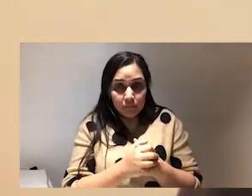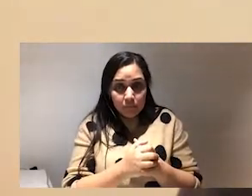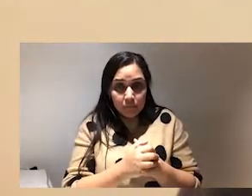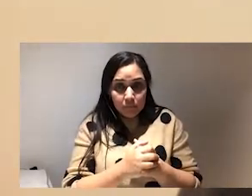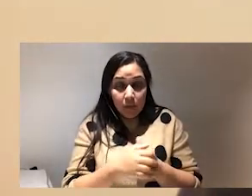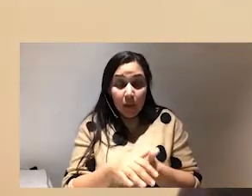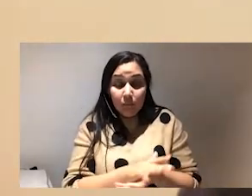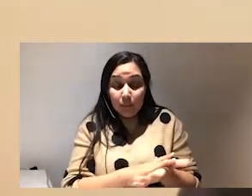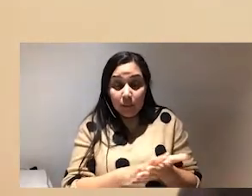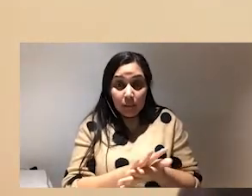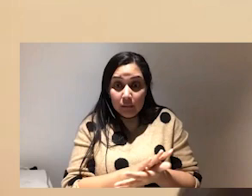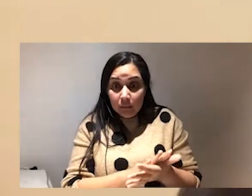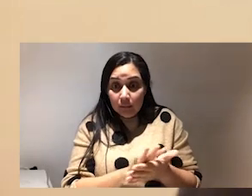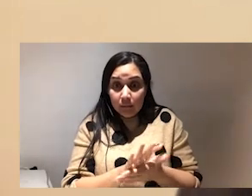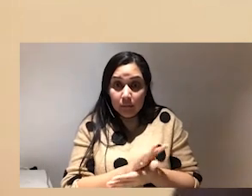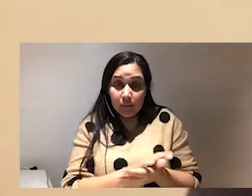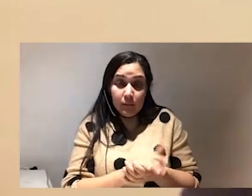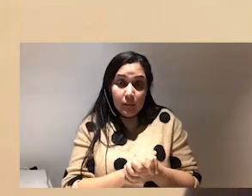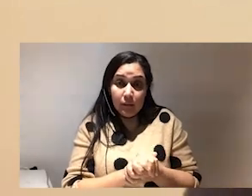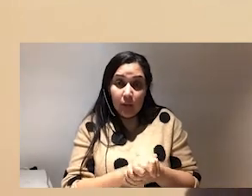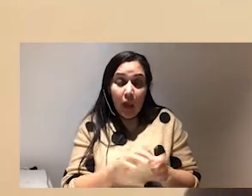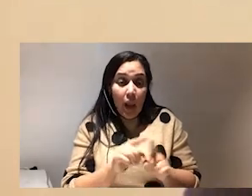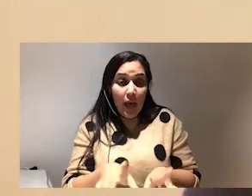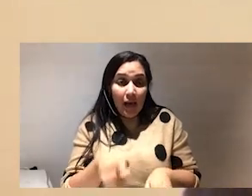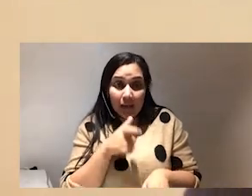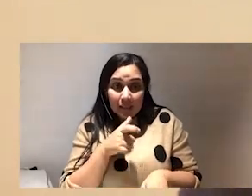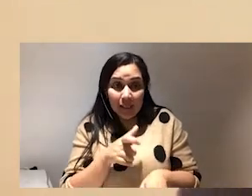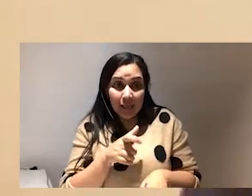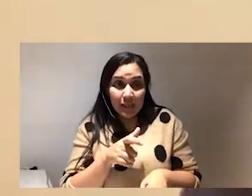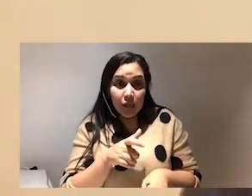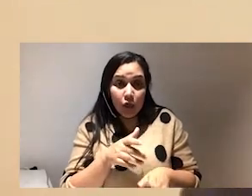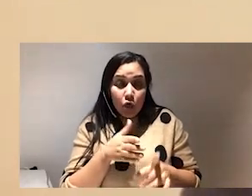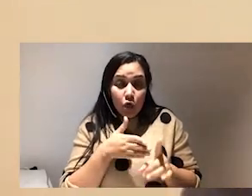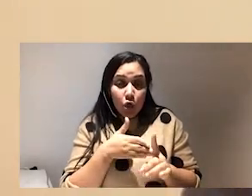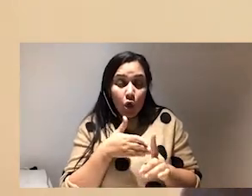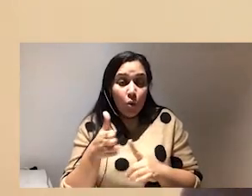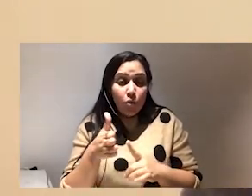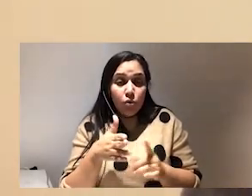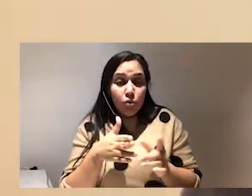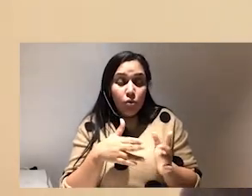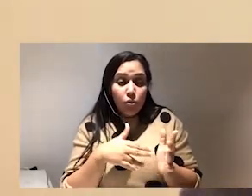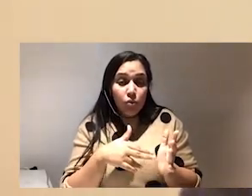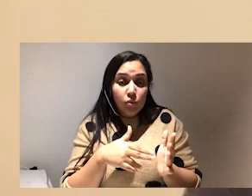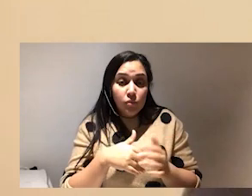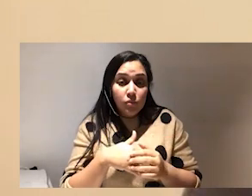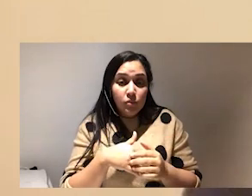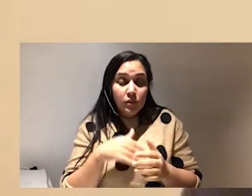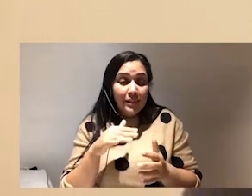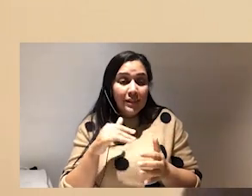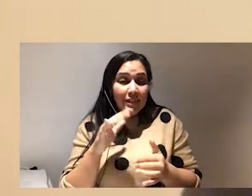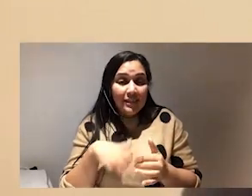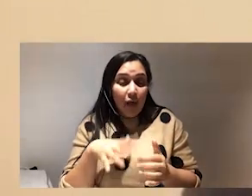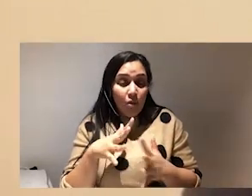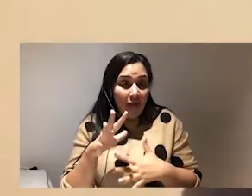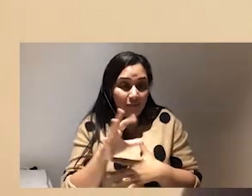i my like i said going to going to nepal going to south going to south um south africa and